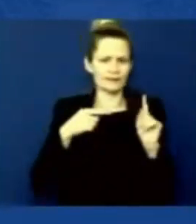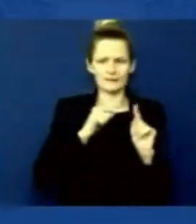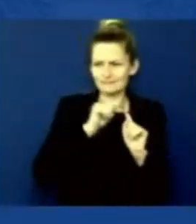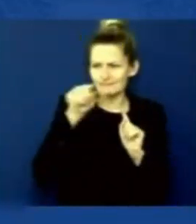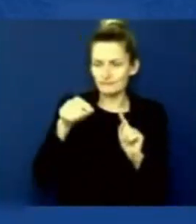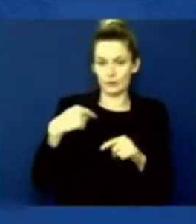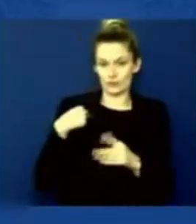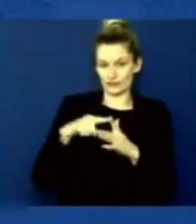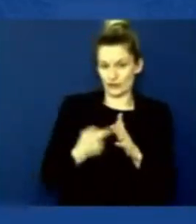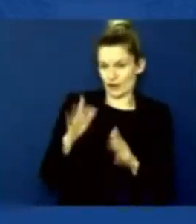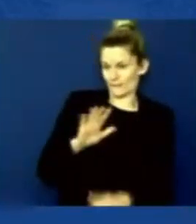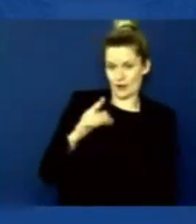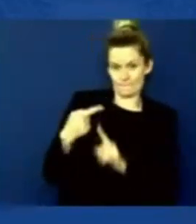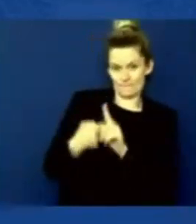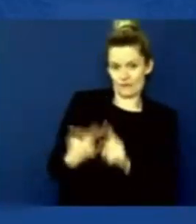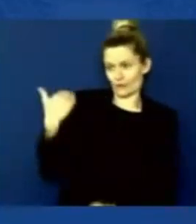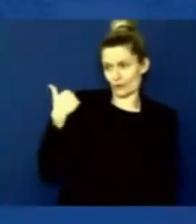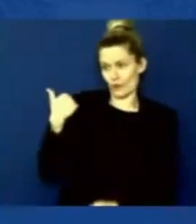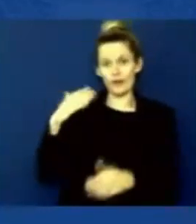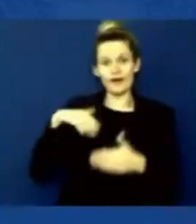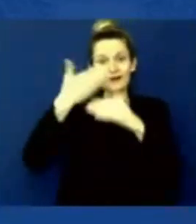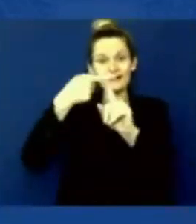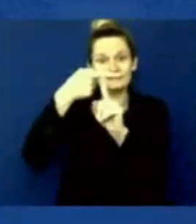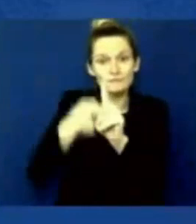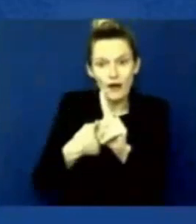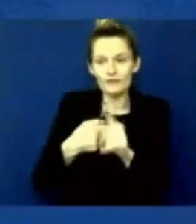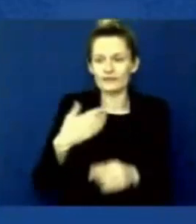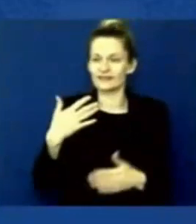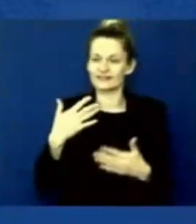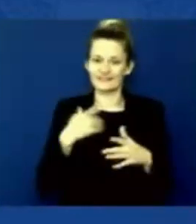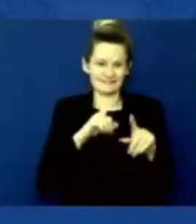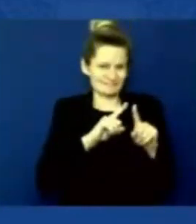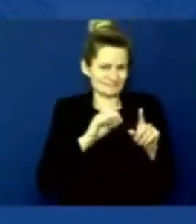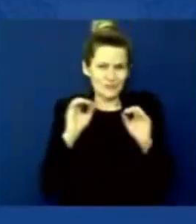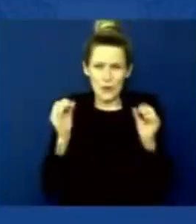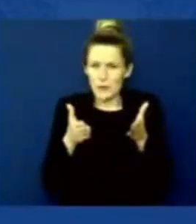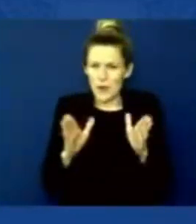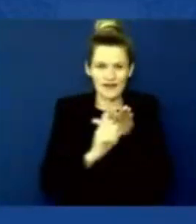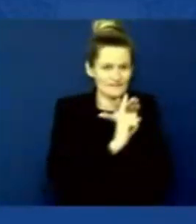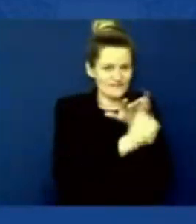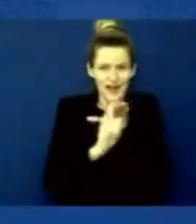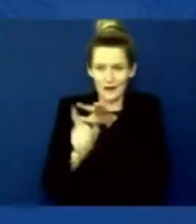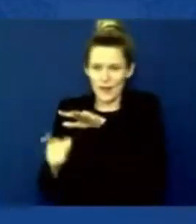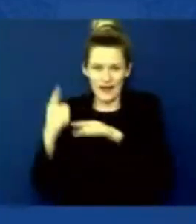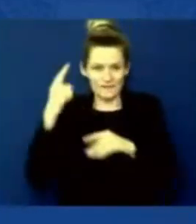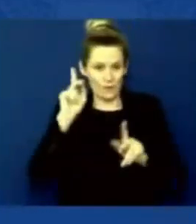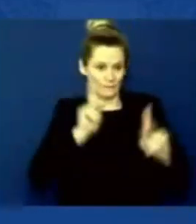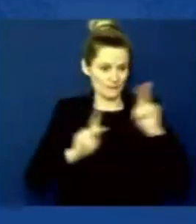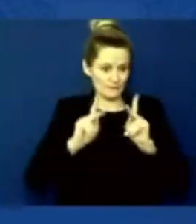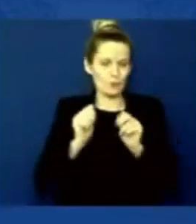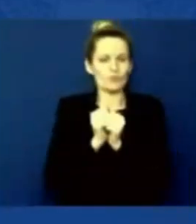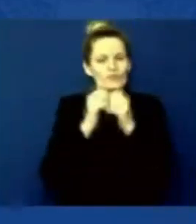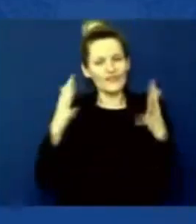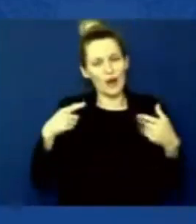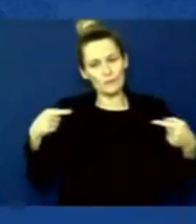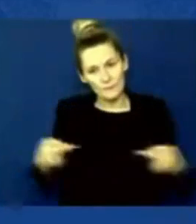There is no way to evacuate this many people without pain and loss of heartbreaking images you see on television. It's just